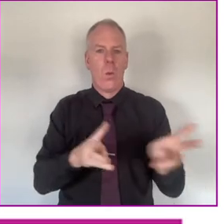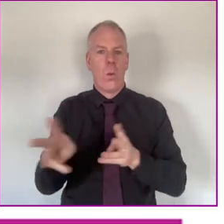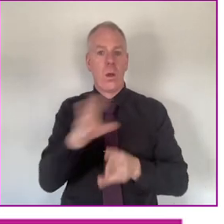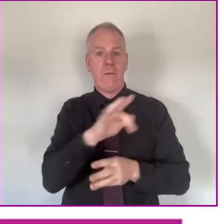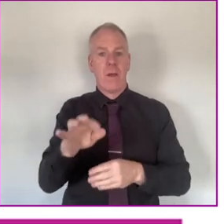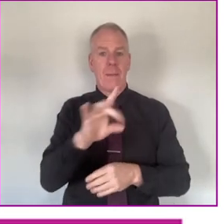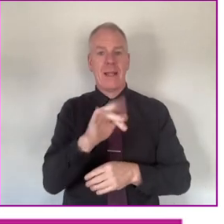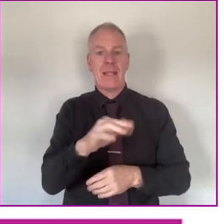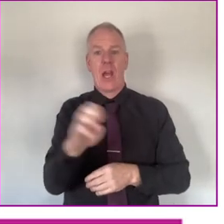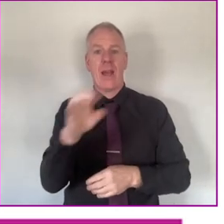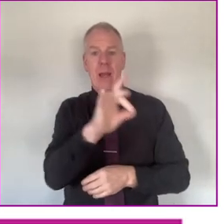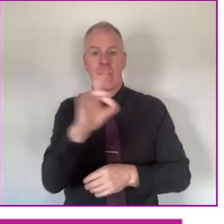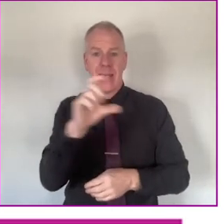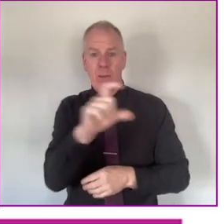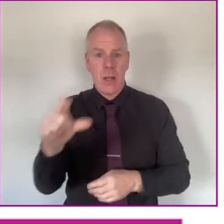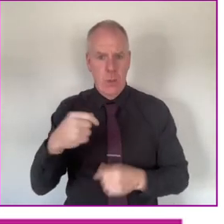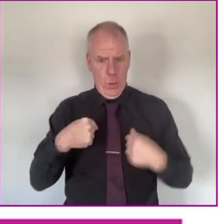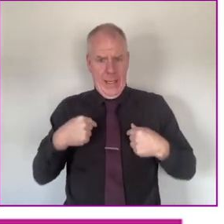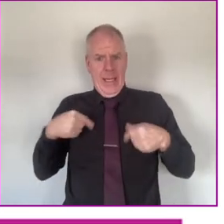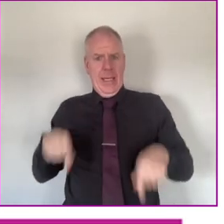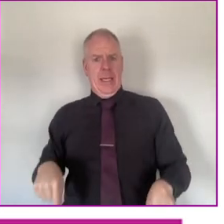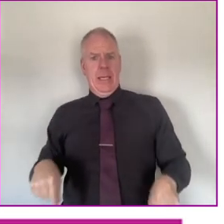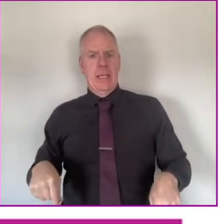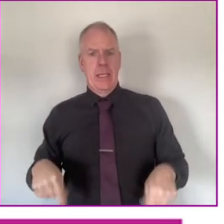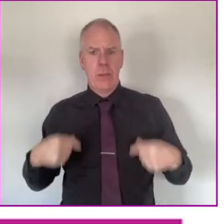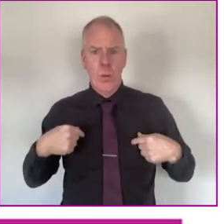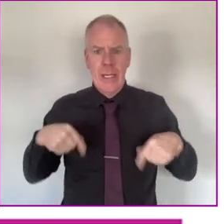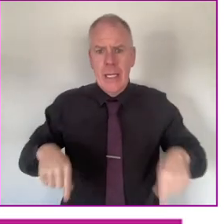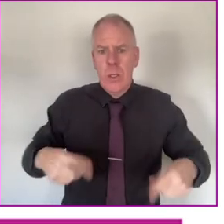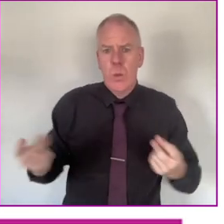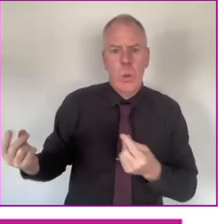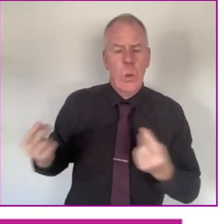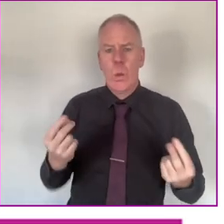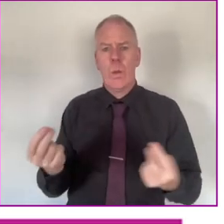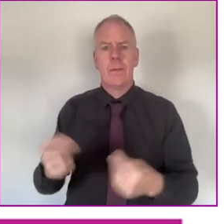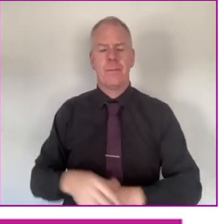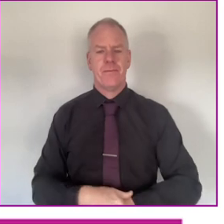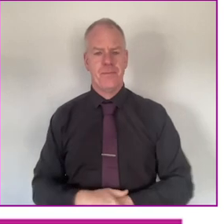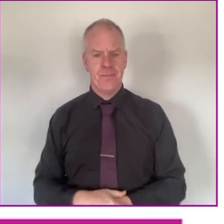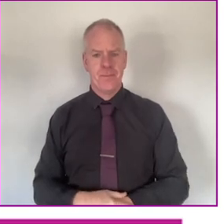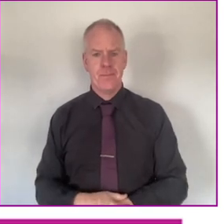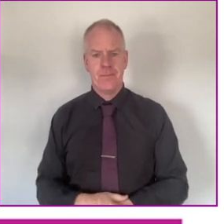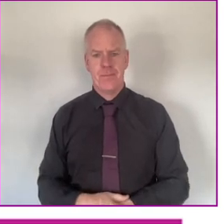and the workers of Kildare County Council that this is what we're about, and this is who we are.